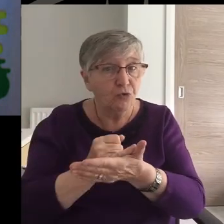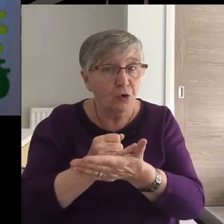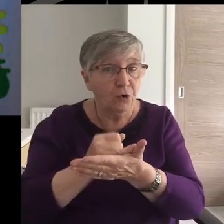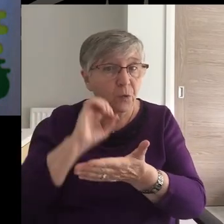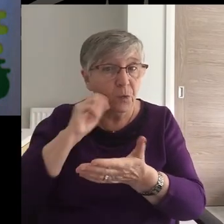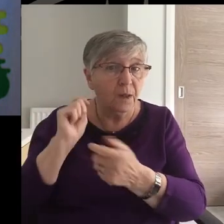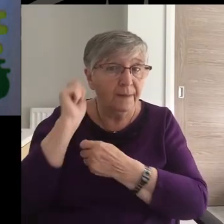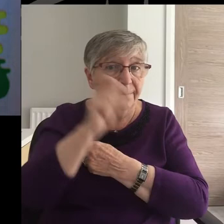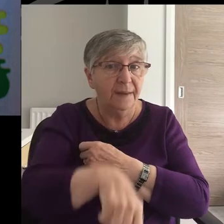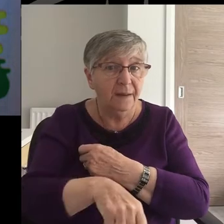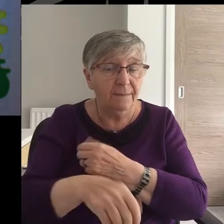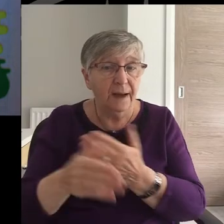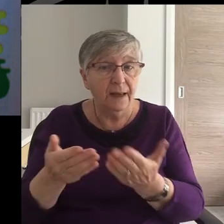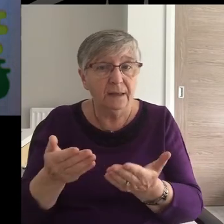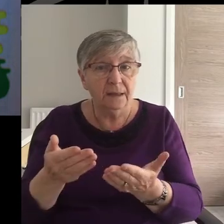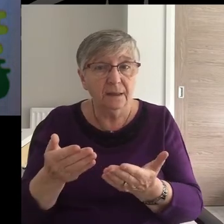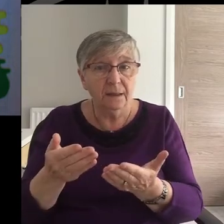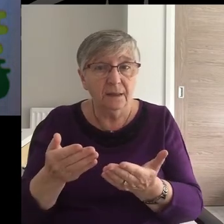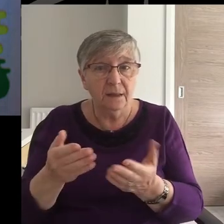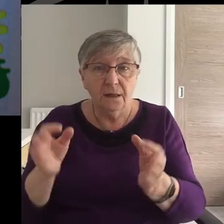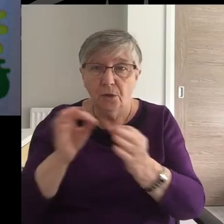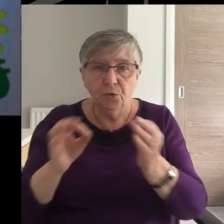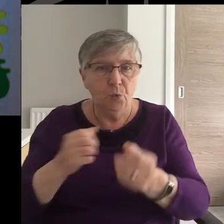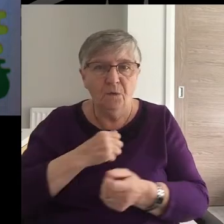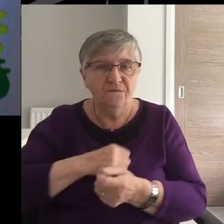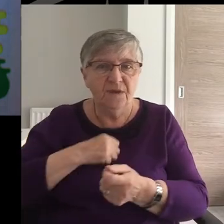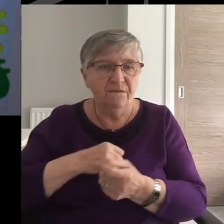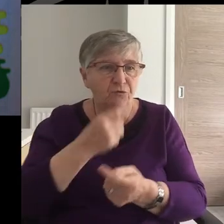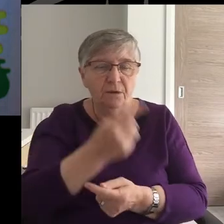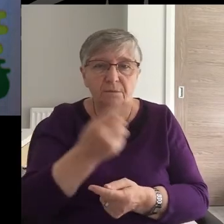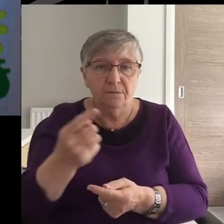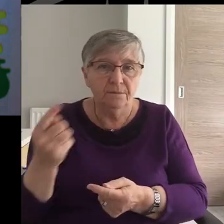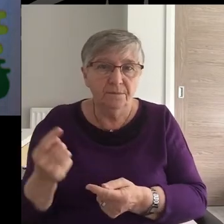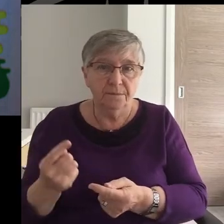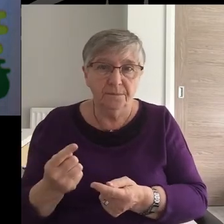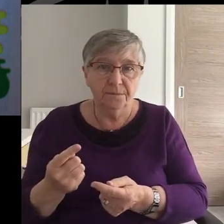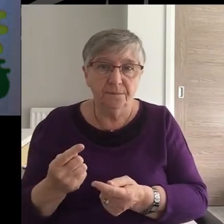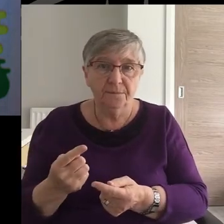will be repaid for their wrongs, and there is no favoritism.